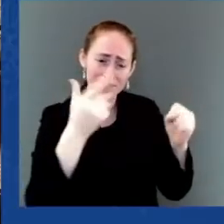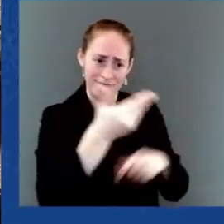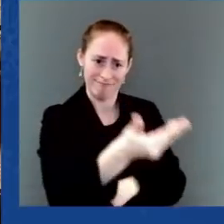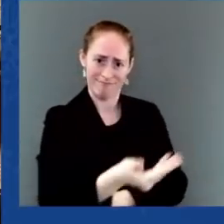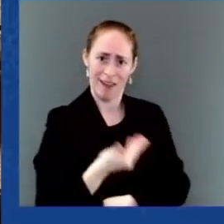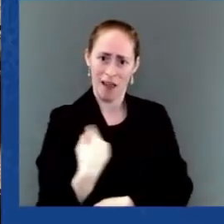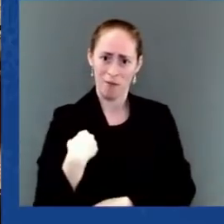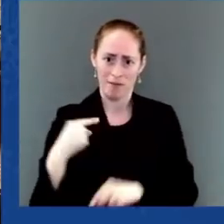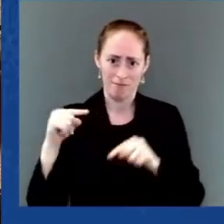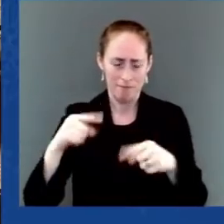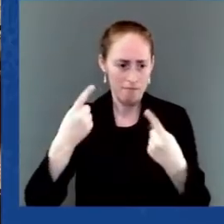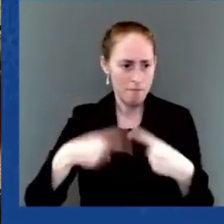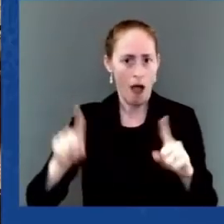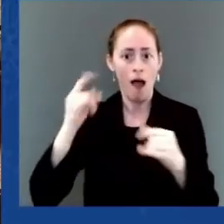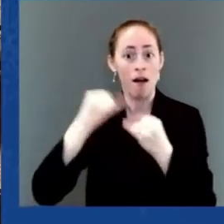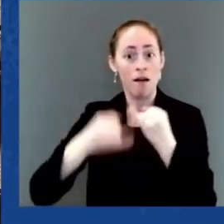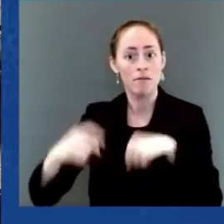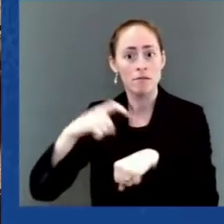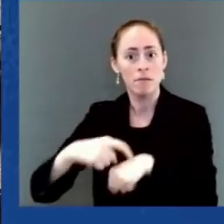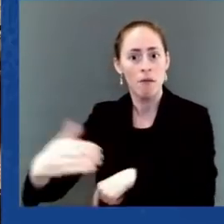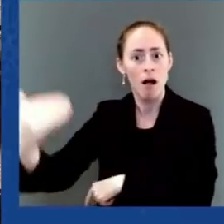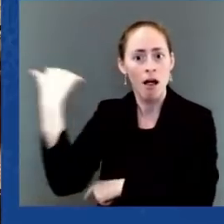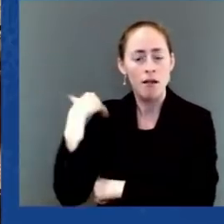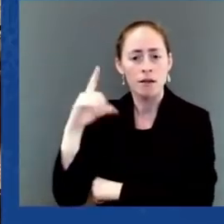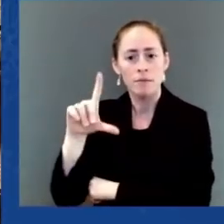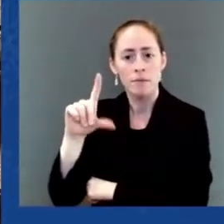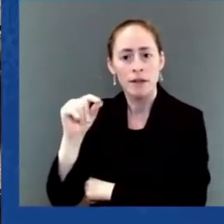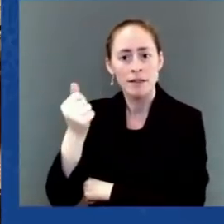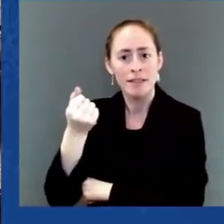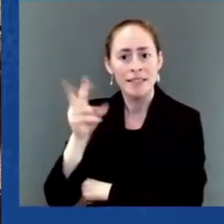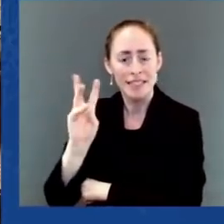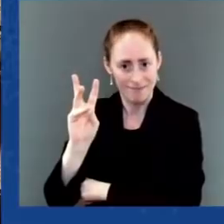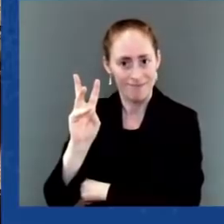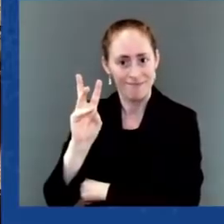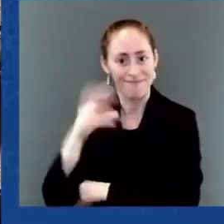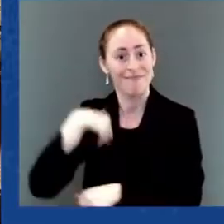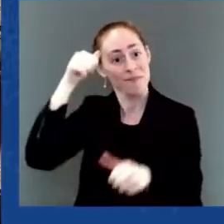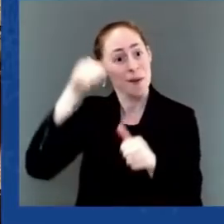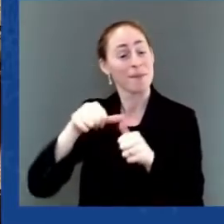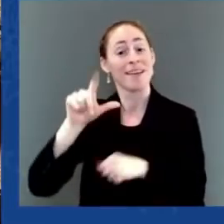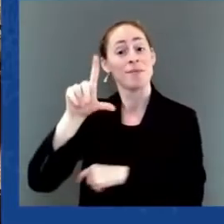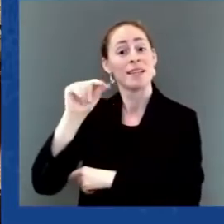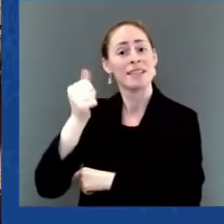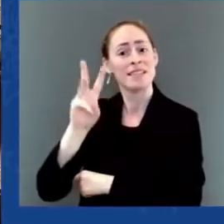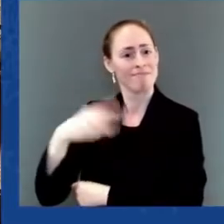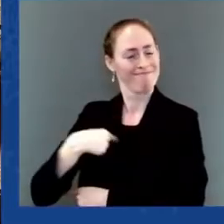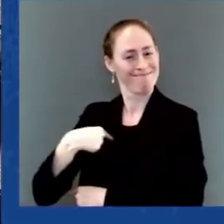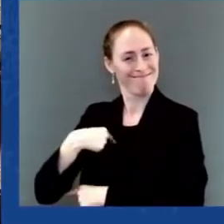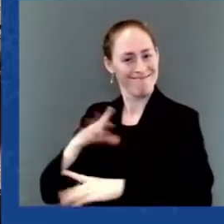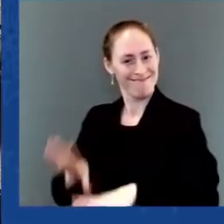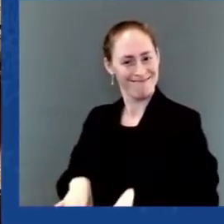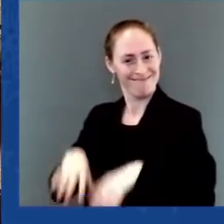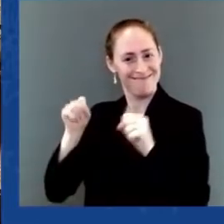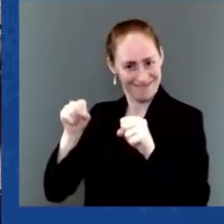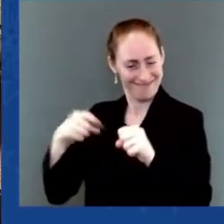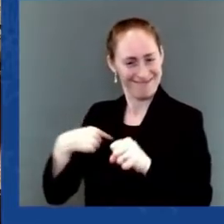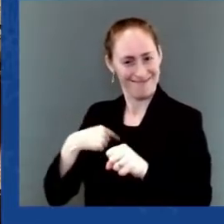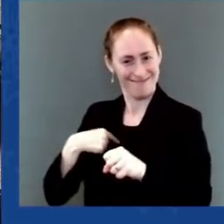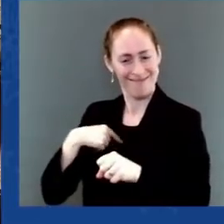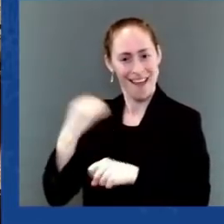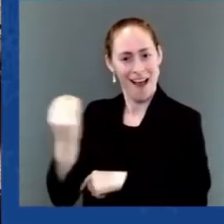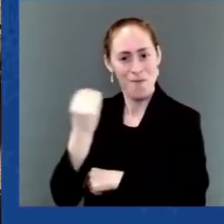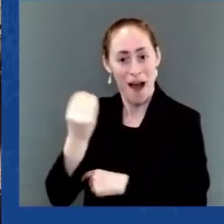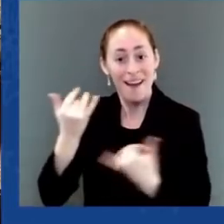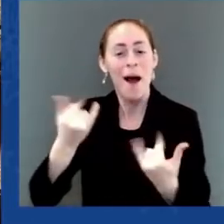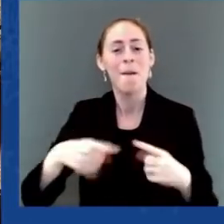welcomed the then leaders to Ottawa. It is a real pleasure to be gathered here with friends, with you and President Lopez